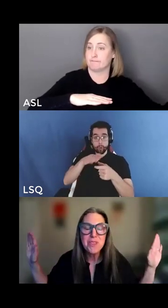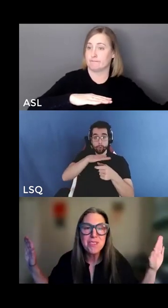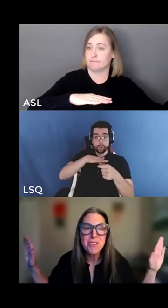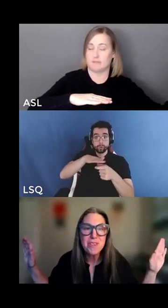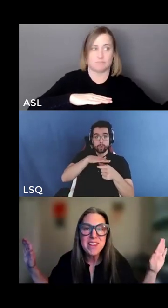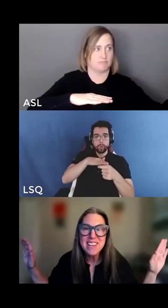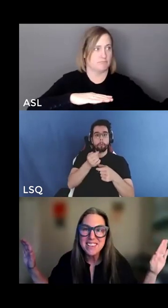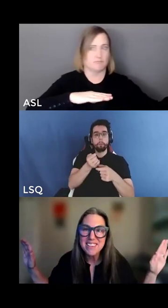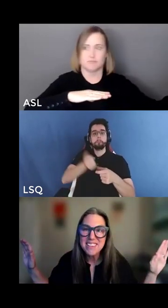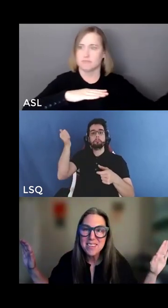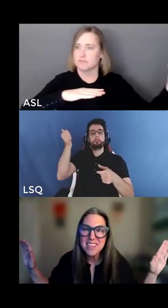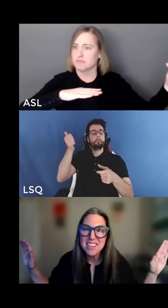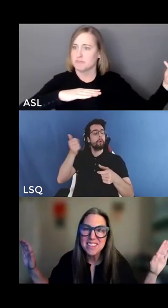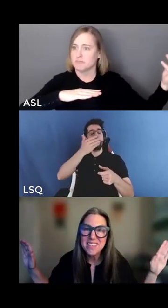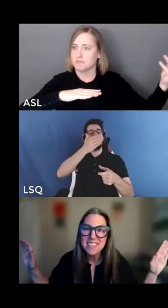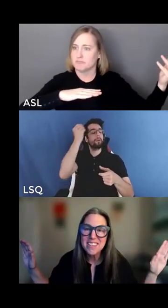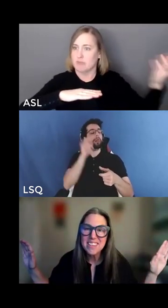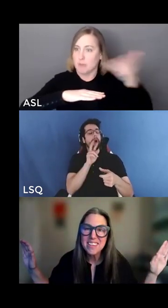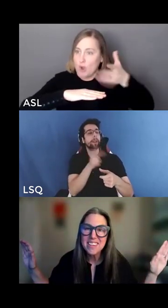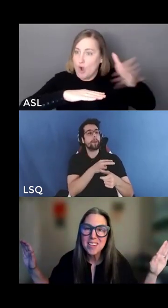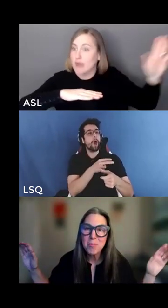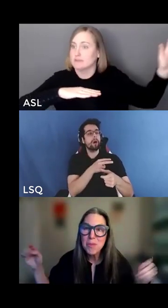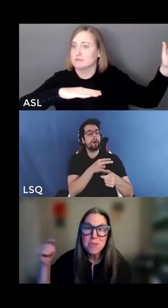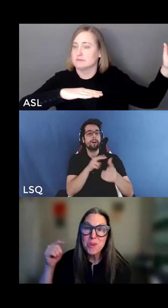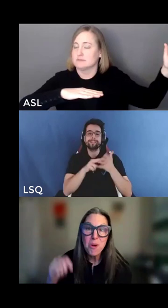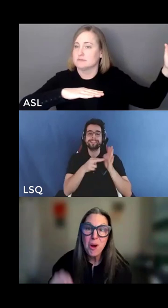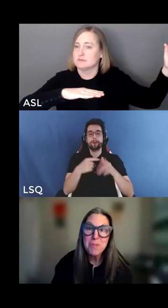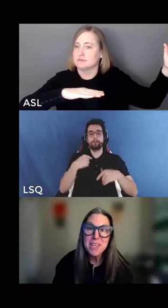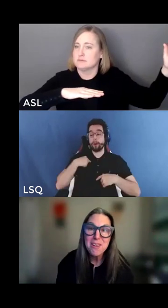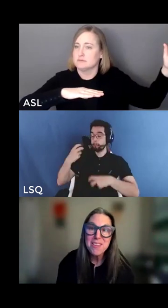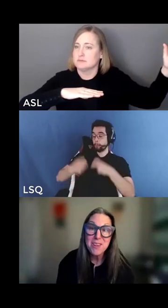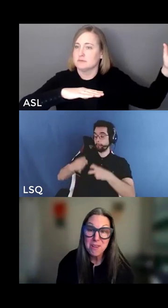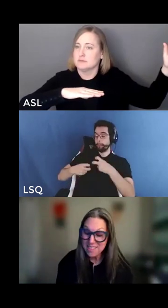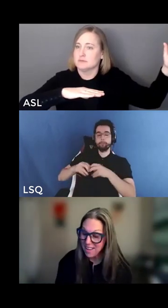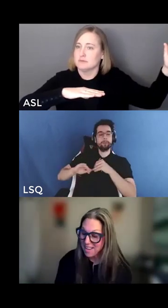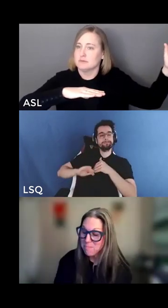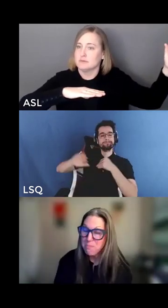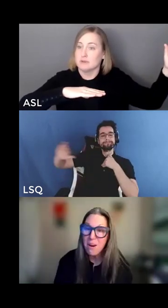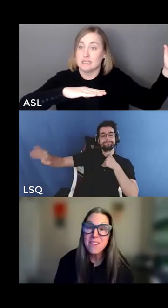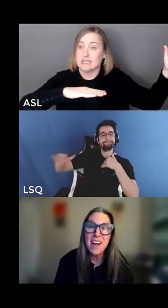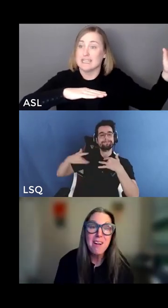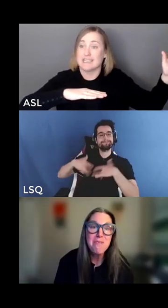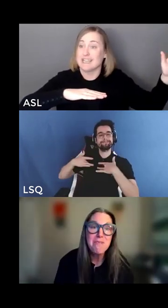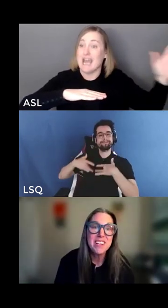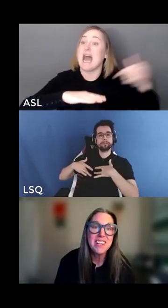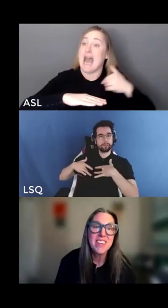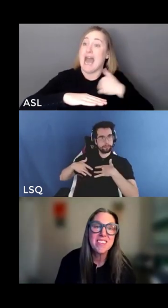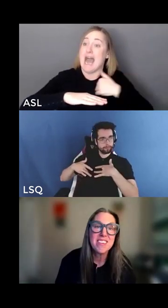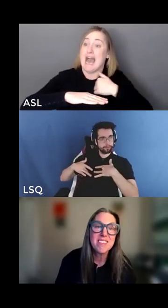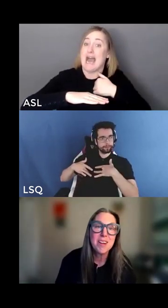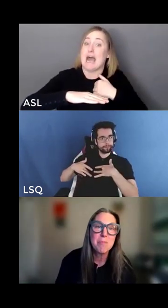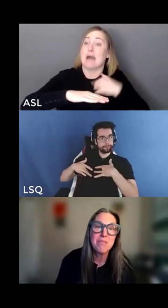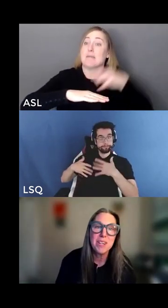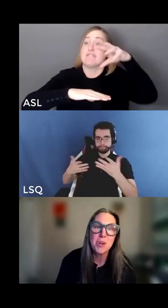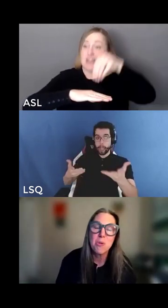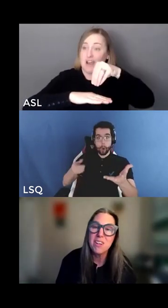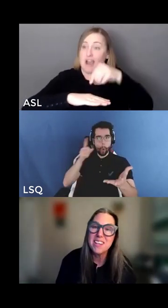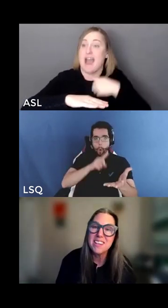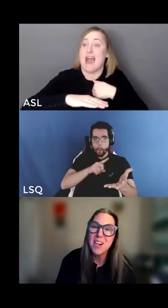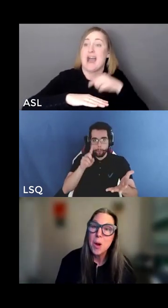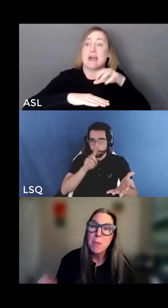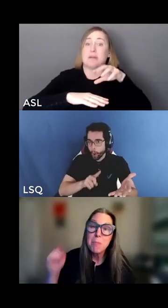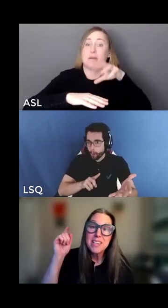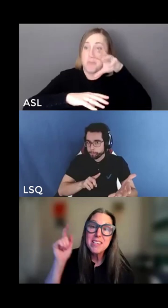out of the screen doesn't it but there's no opting out of these coins i am part of this system of